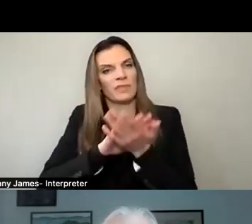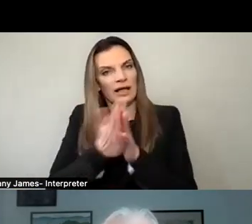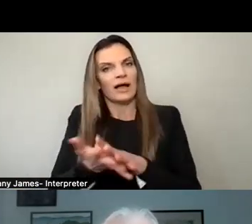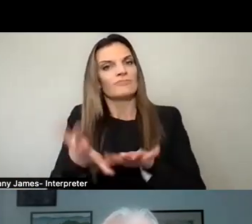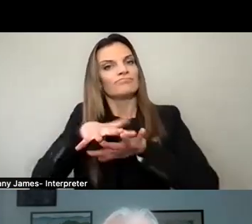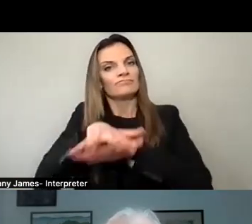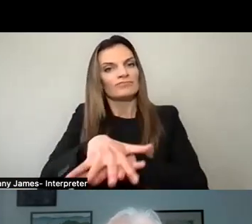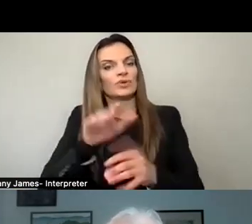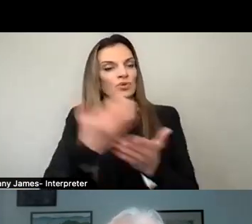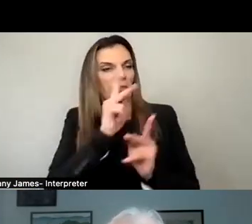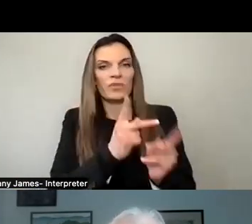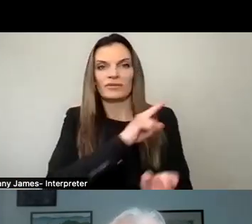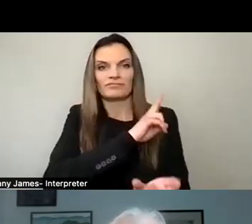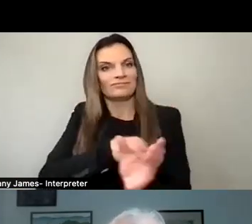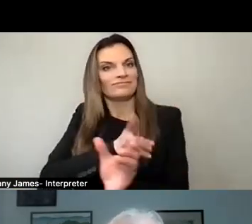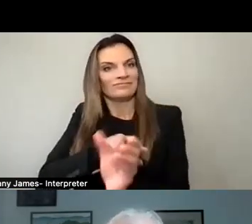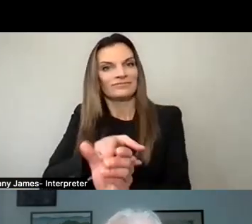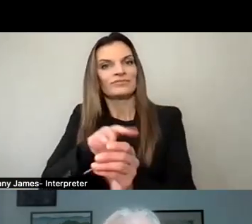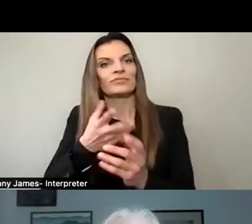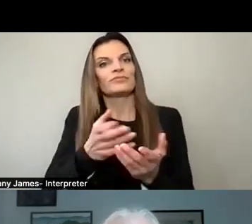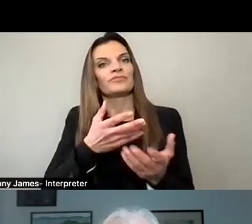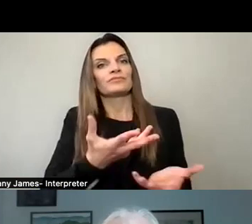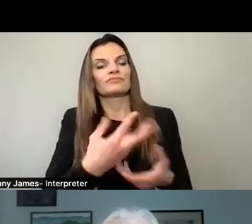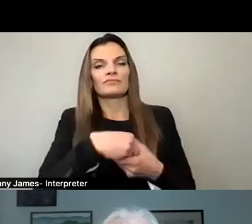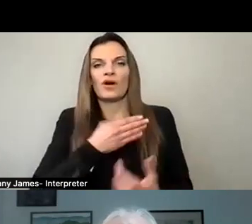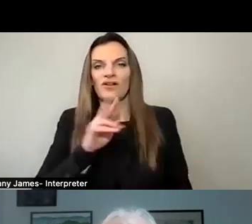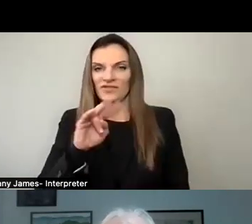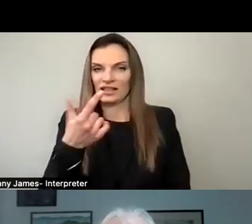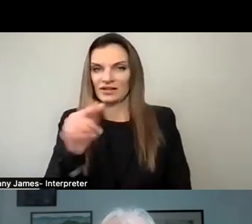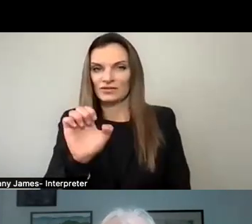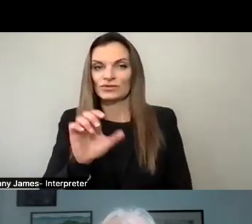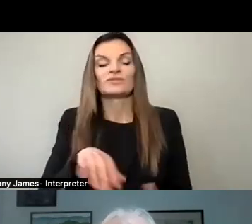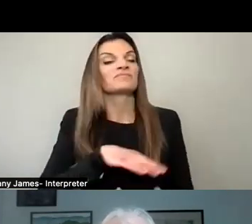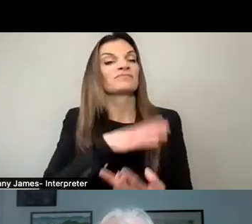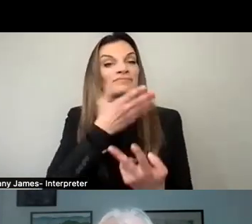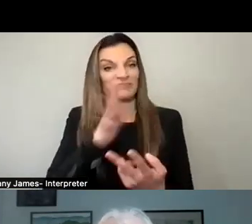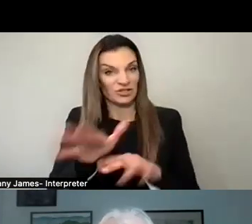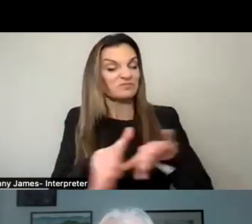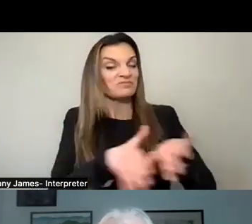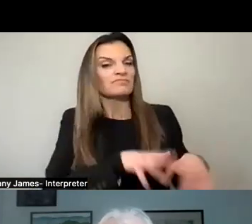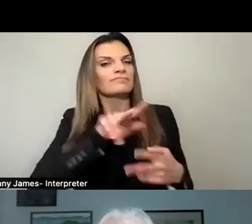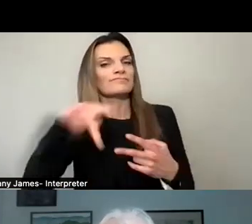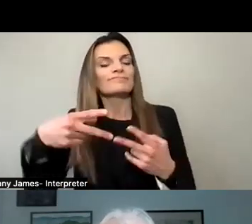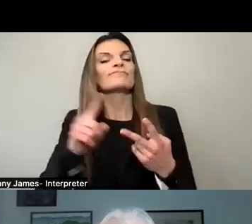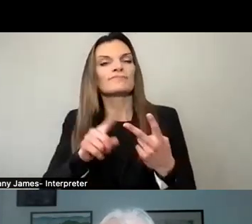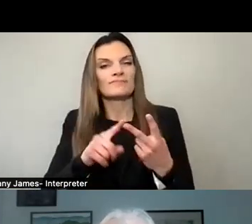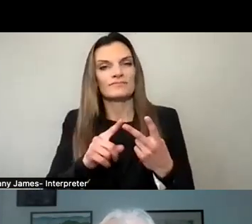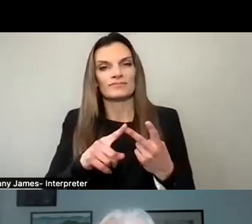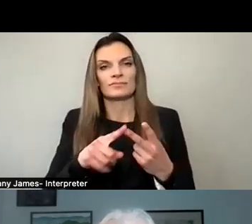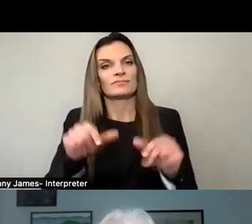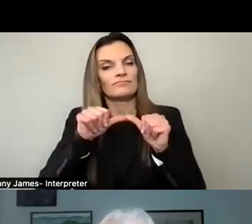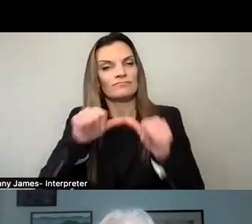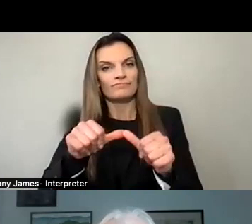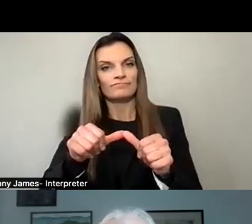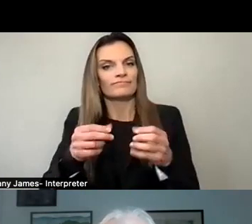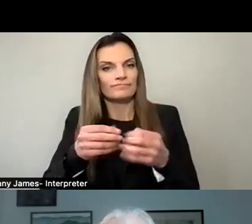newcomers to the rest of the village. The second big challenge is continuing the development that the village